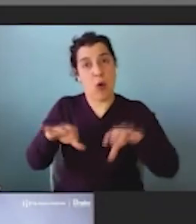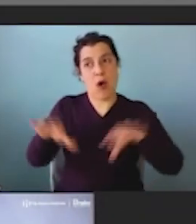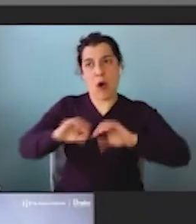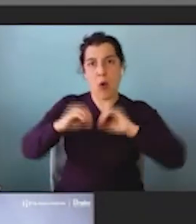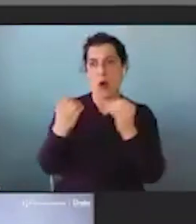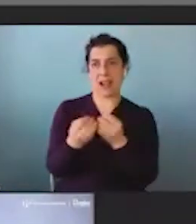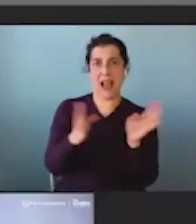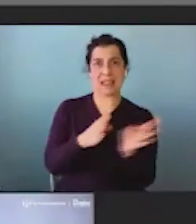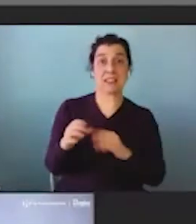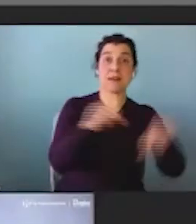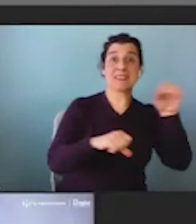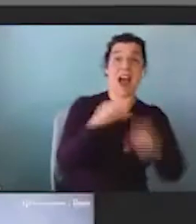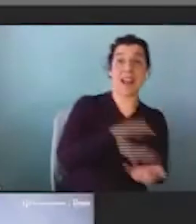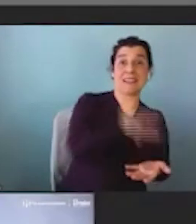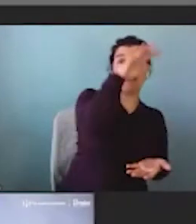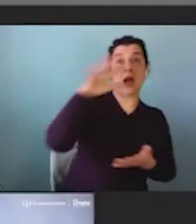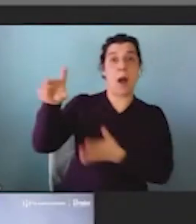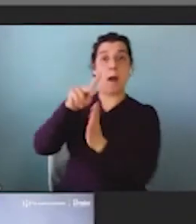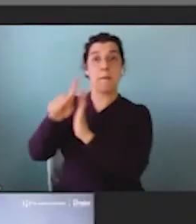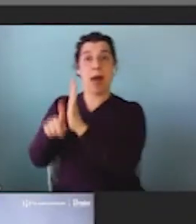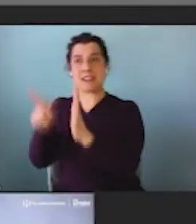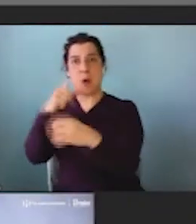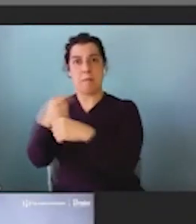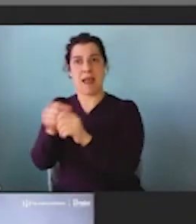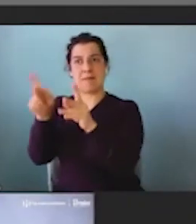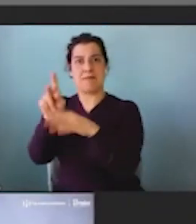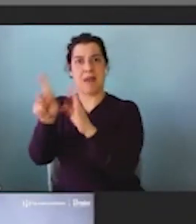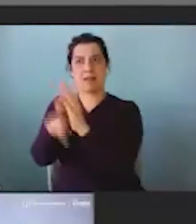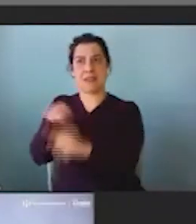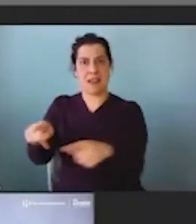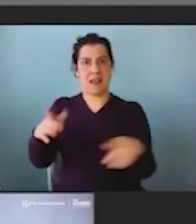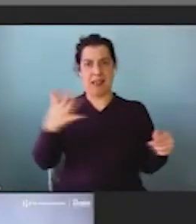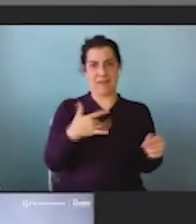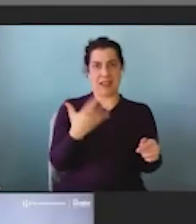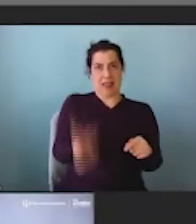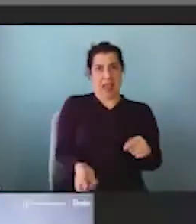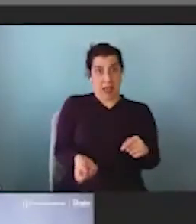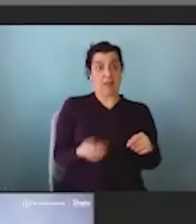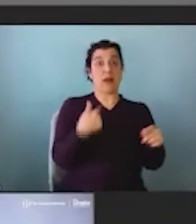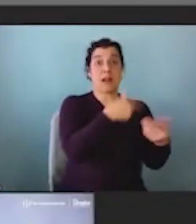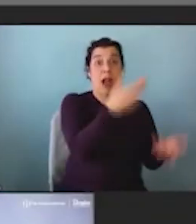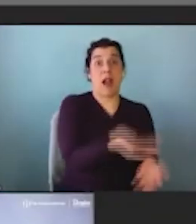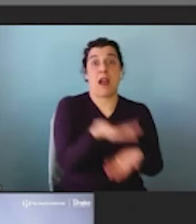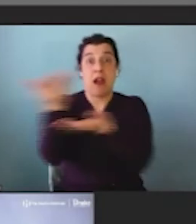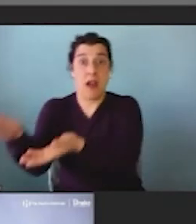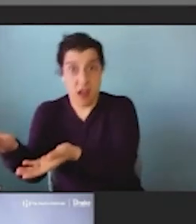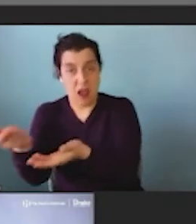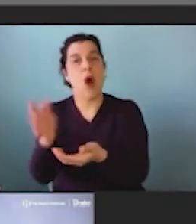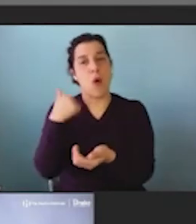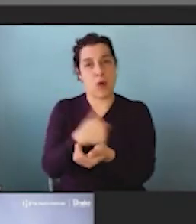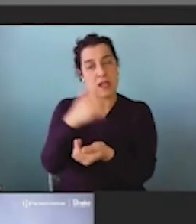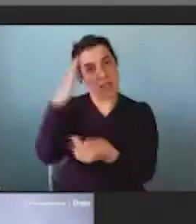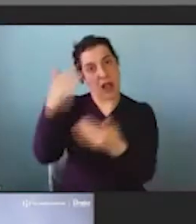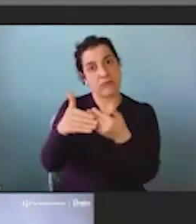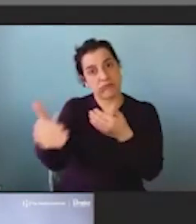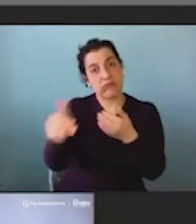science to the policymakers. And so I'm cautiously optimistic that if we can do that, we will advance, you know, their knowledge and policy